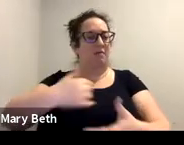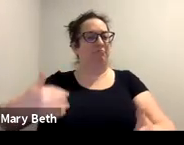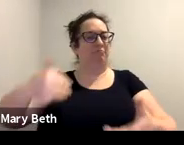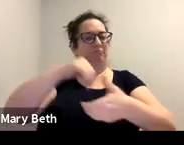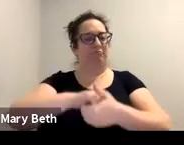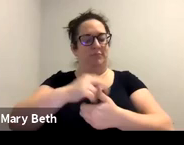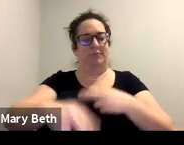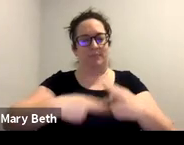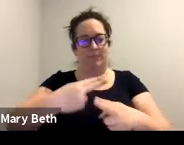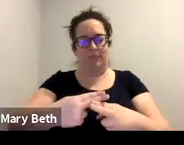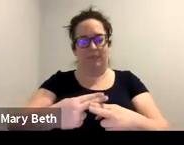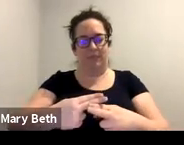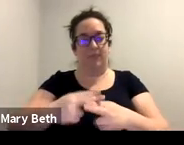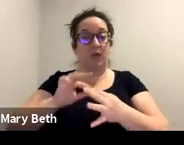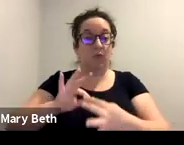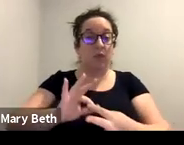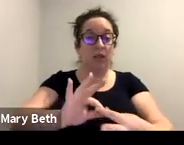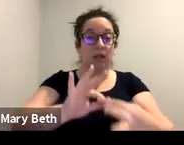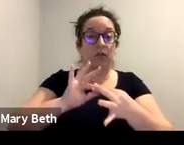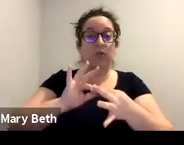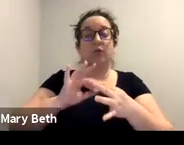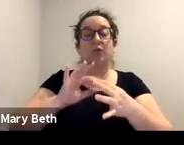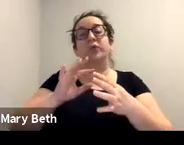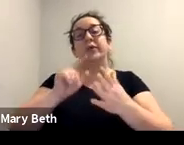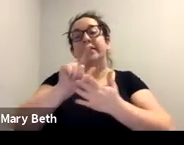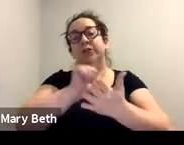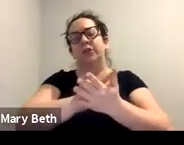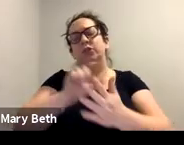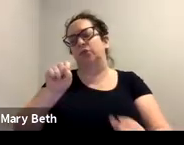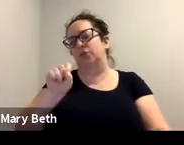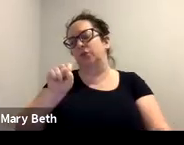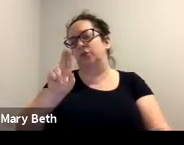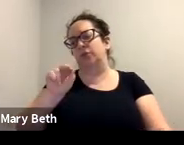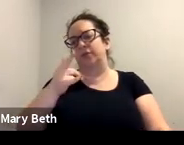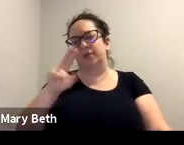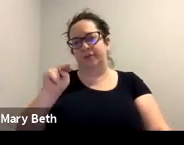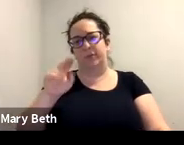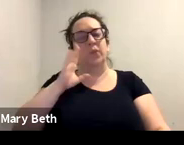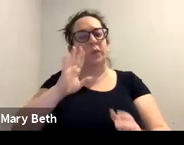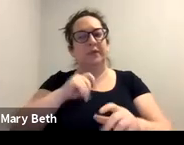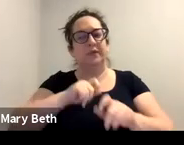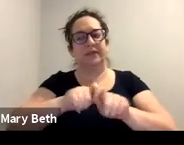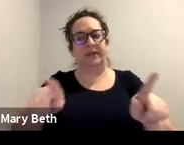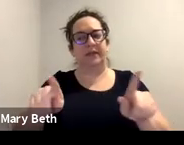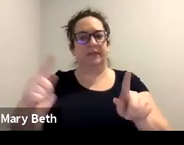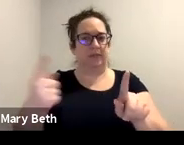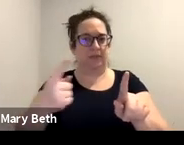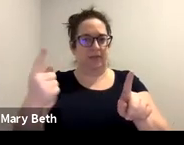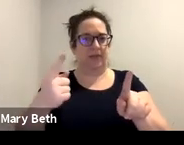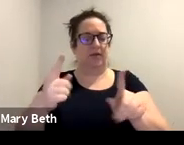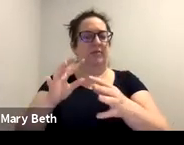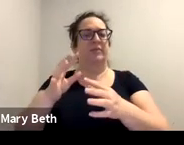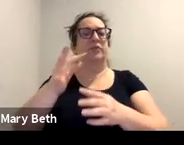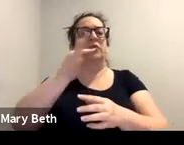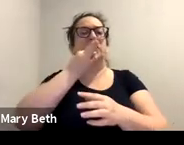and regarding the legislation, Susan is getting ready to send something out, um, in the coming days about that